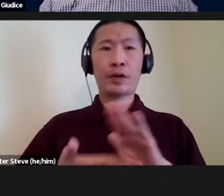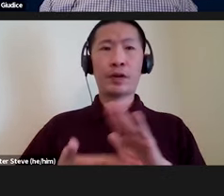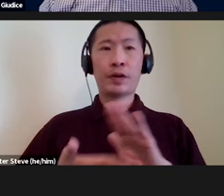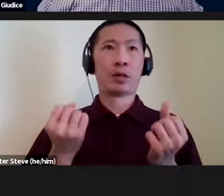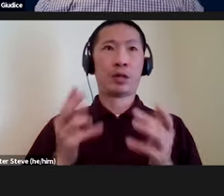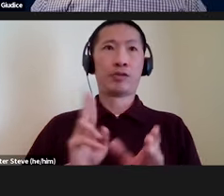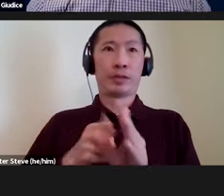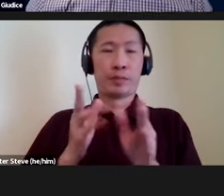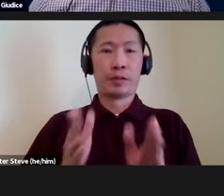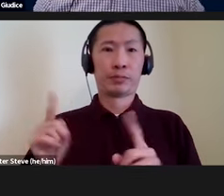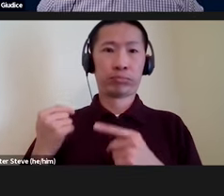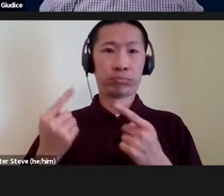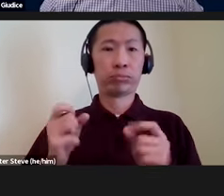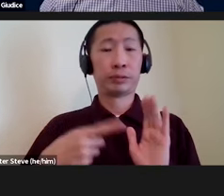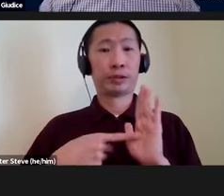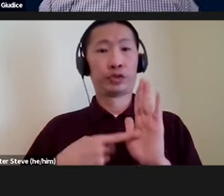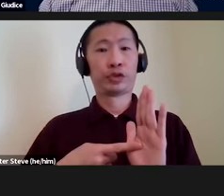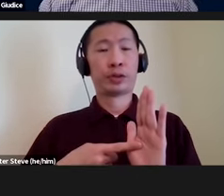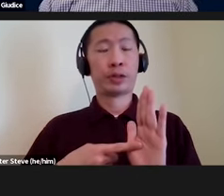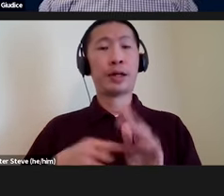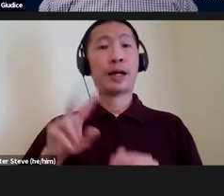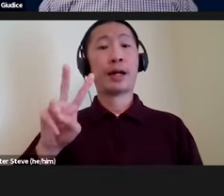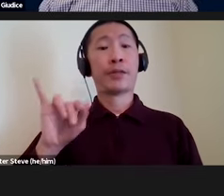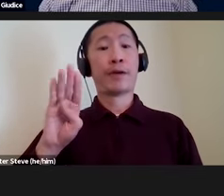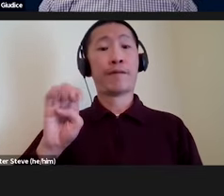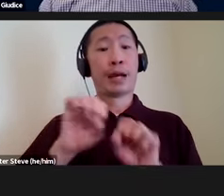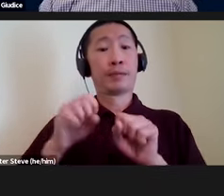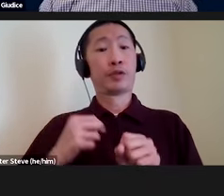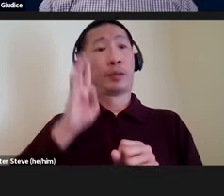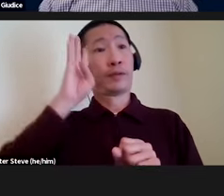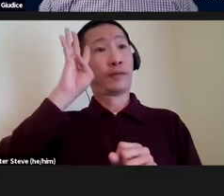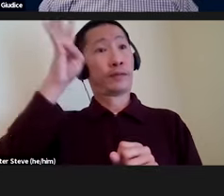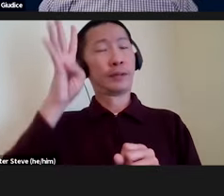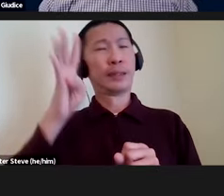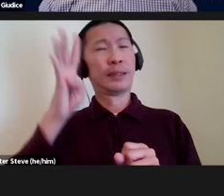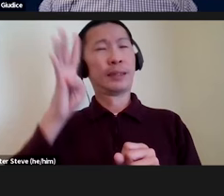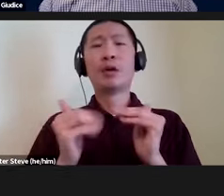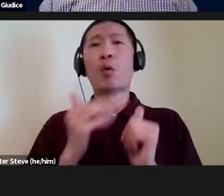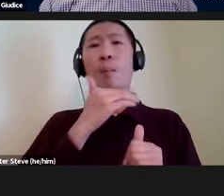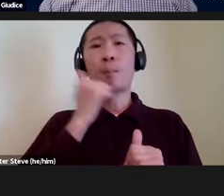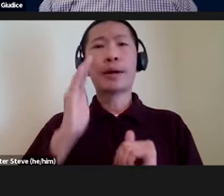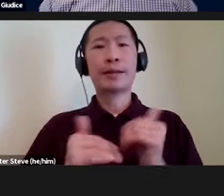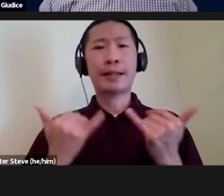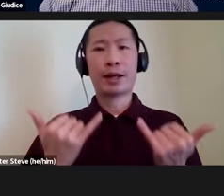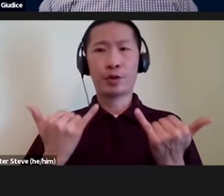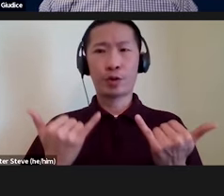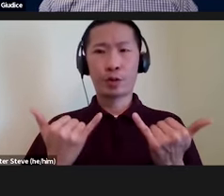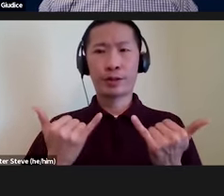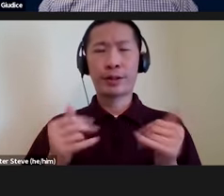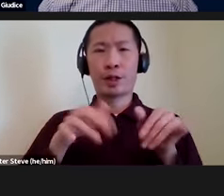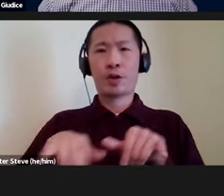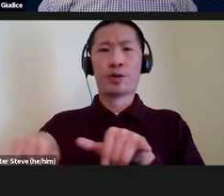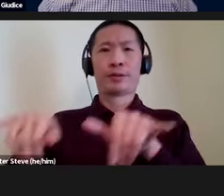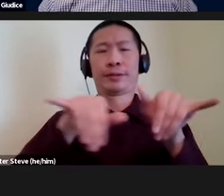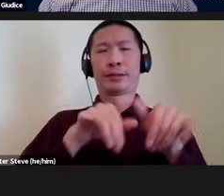participants, has shown that the VI system that we've developed is equivalent to or better than current gold standard